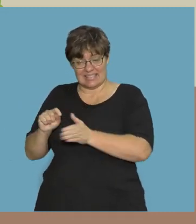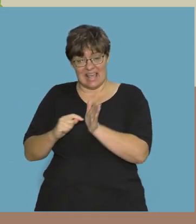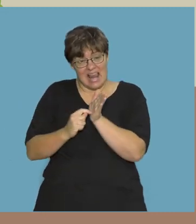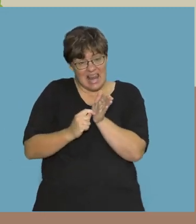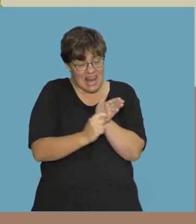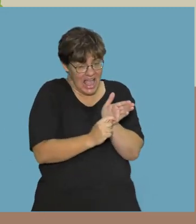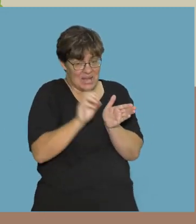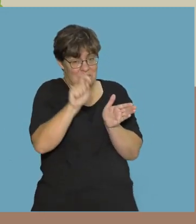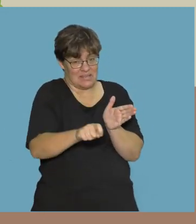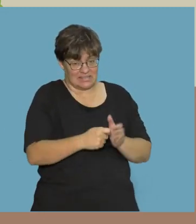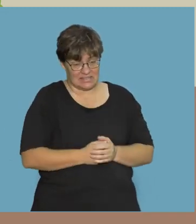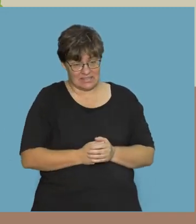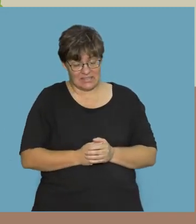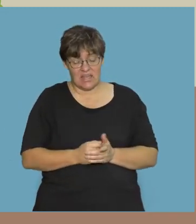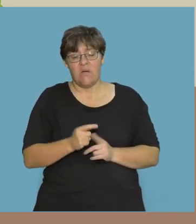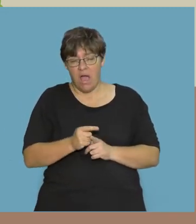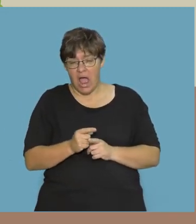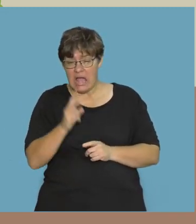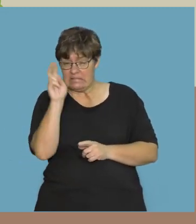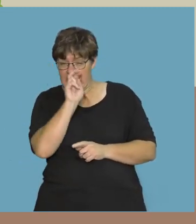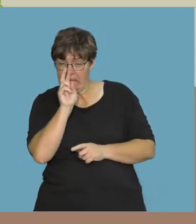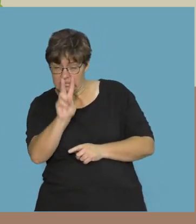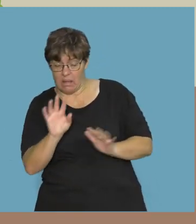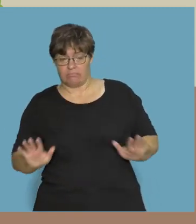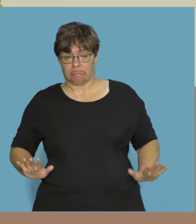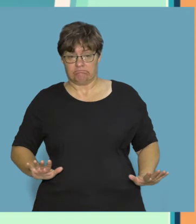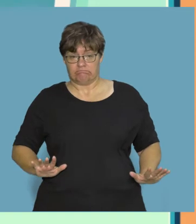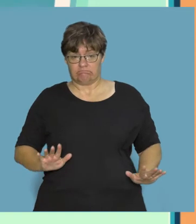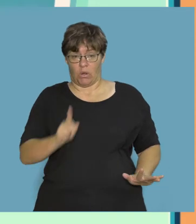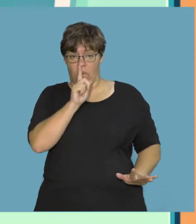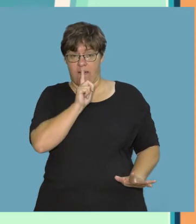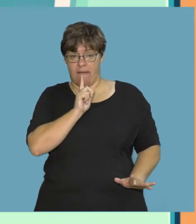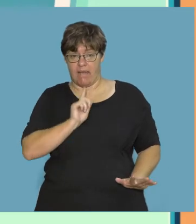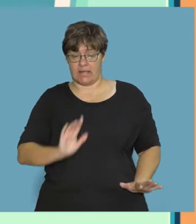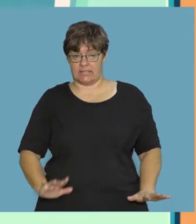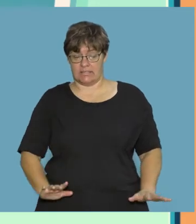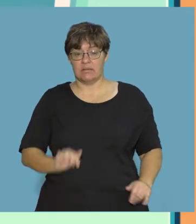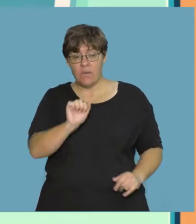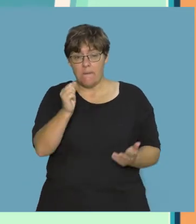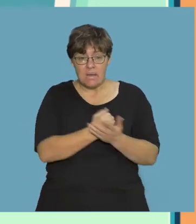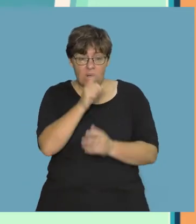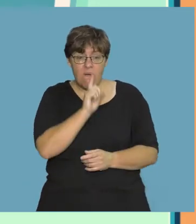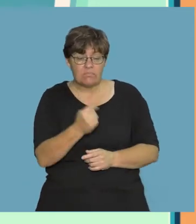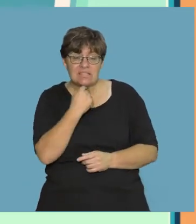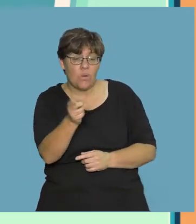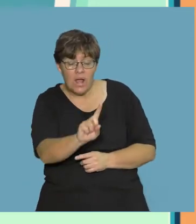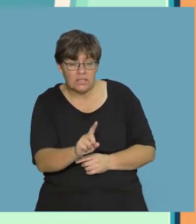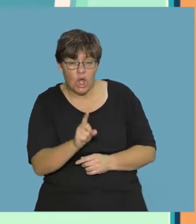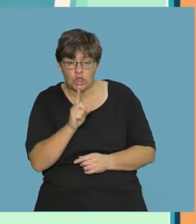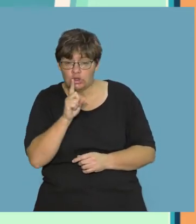must keep very quiet and still when we see a snake. What do you say when you must be quiet?